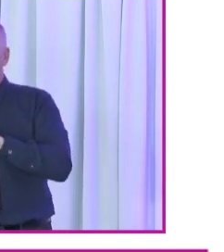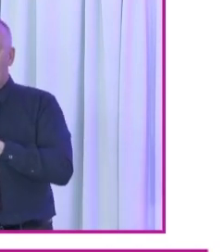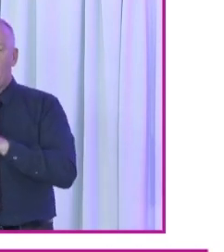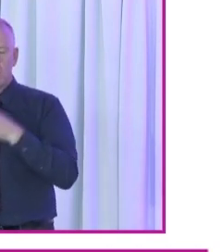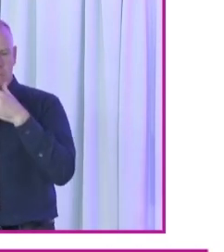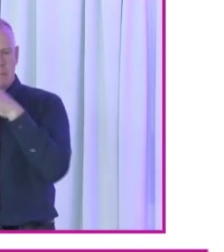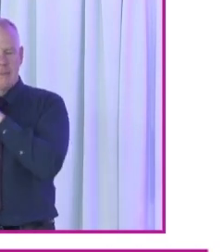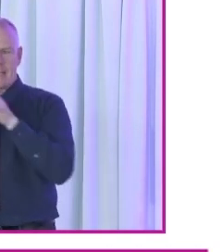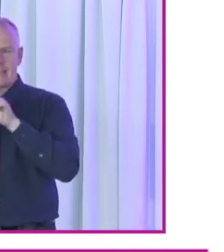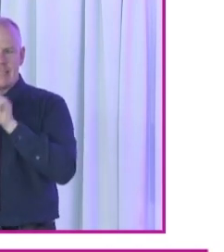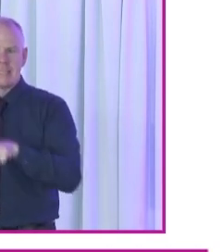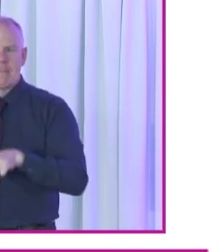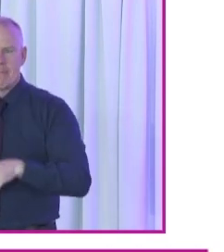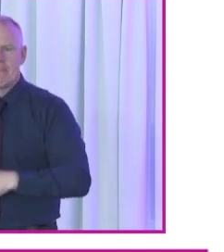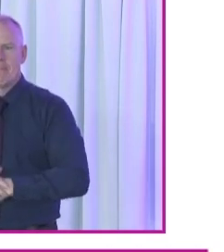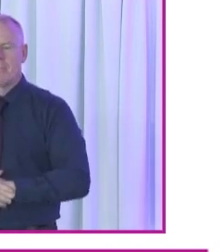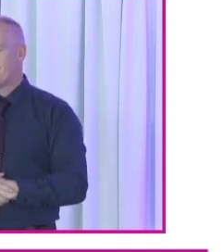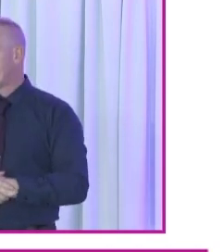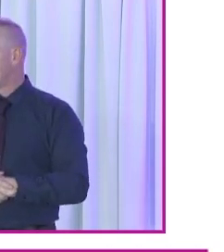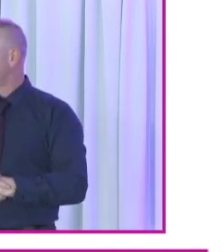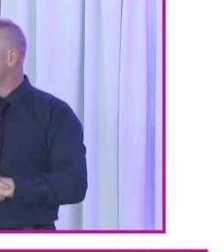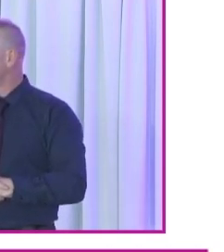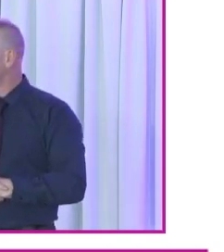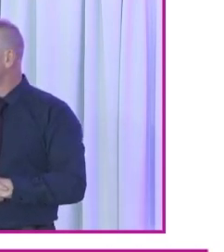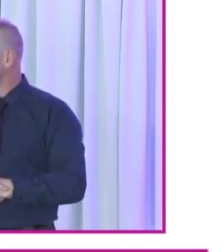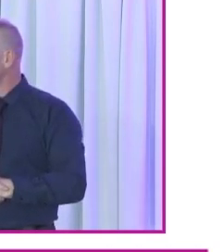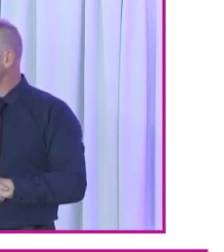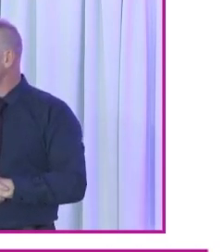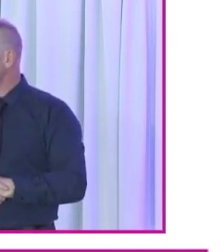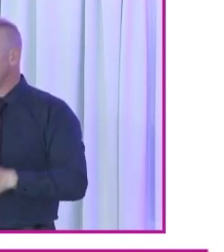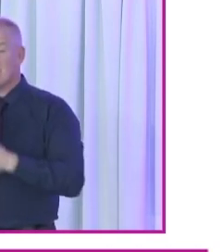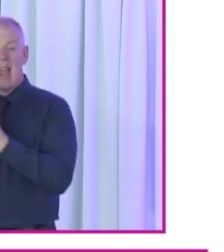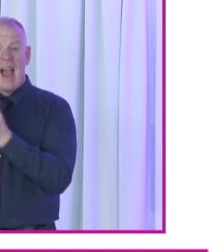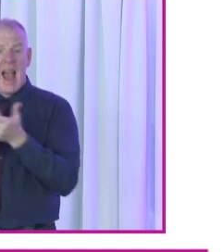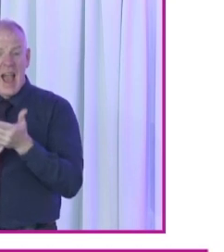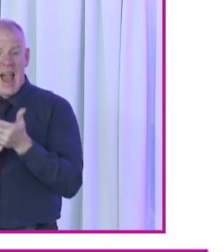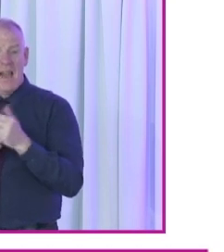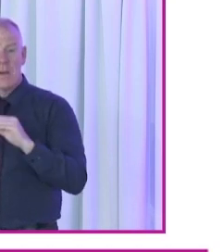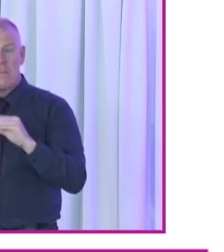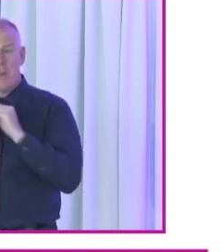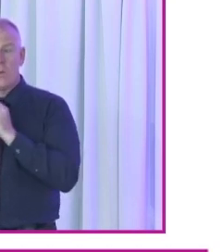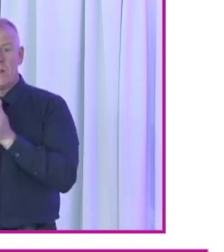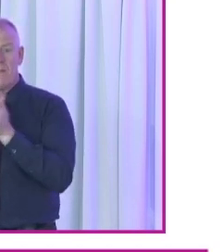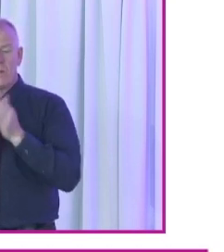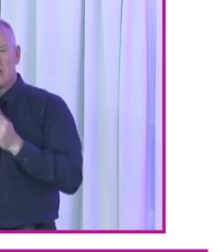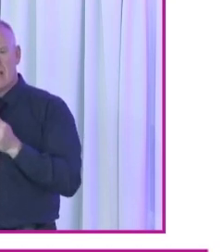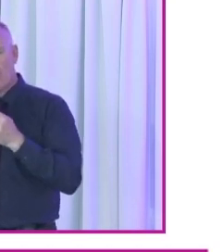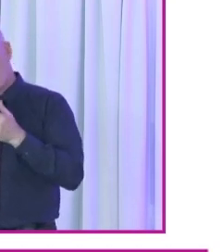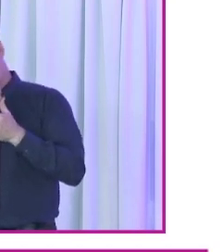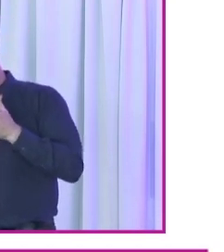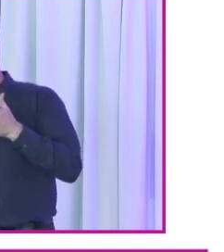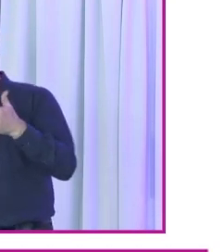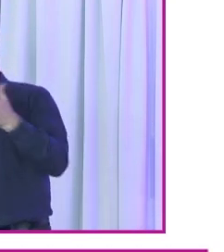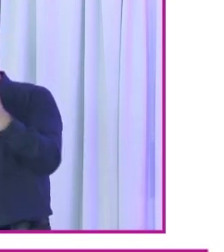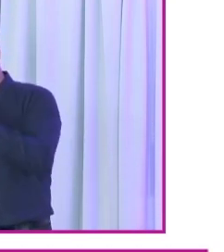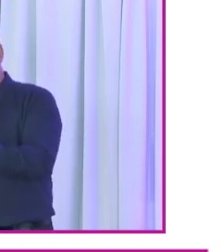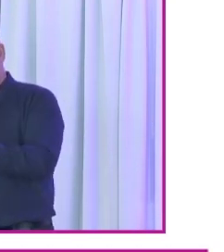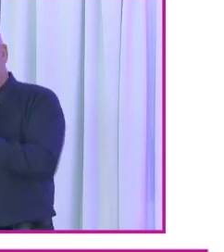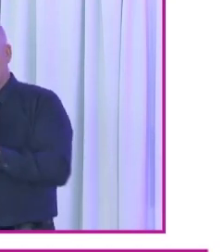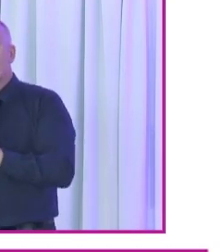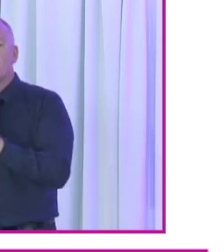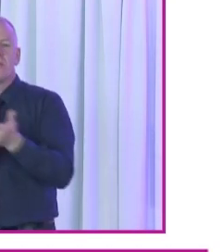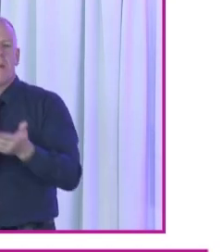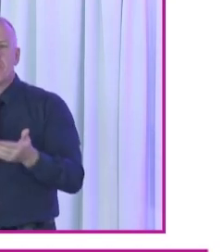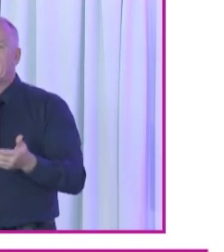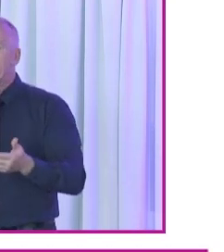complexities around it. There's half of all postal voters reported facing other barriers, some of them no